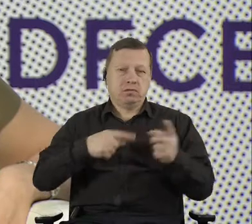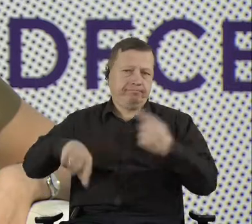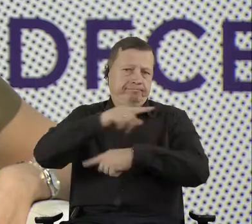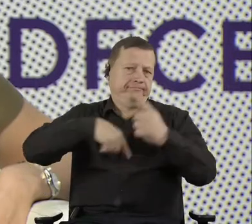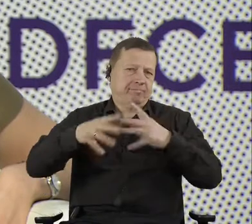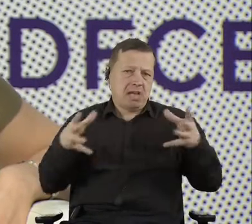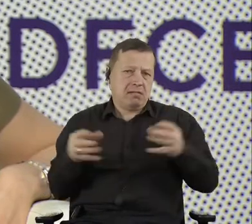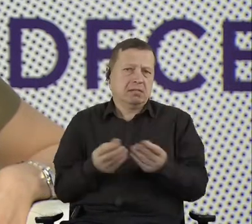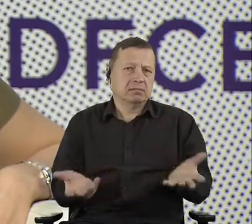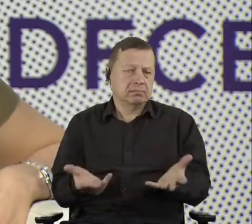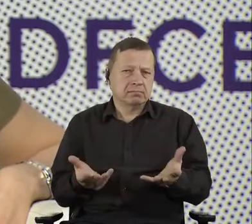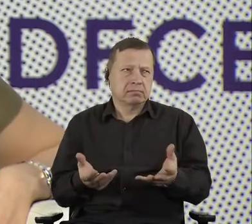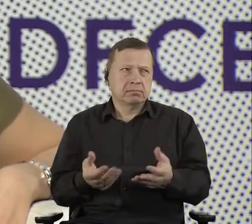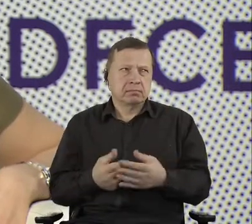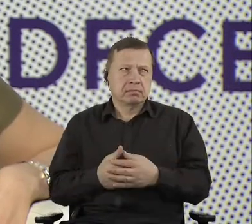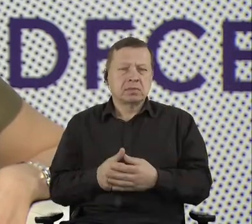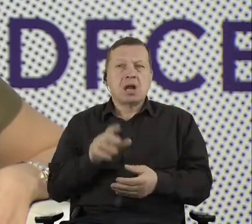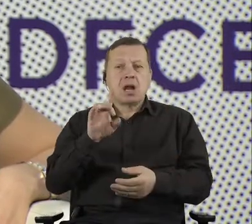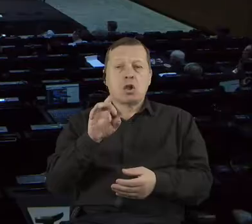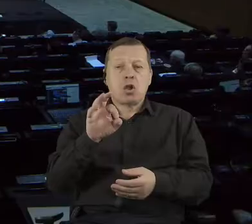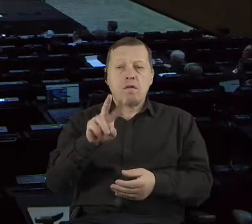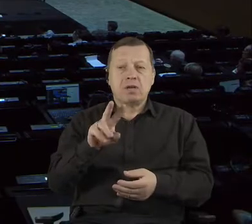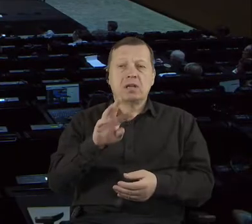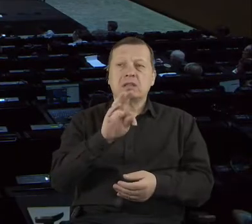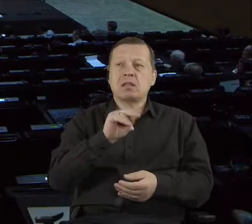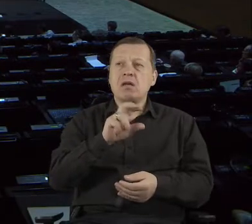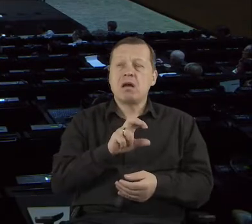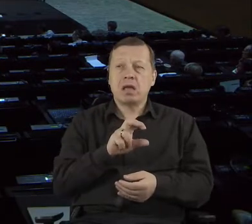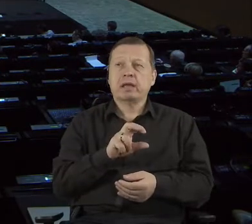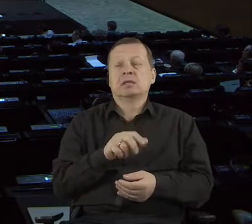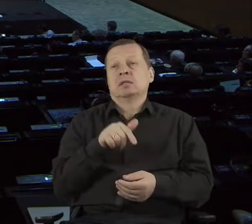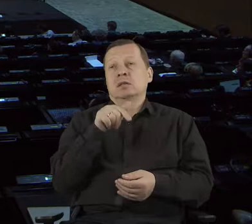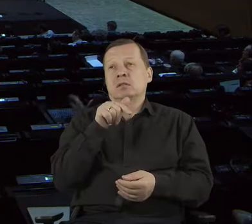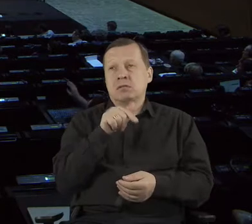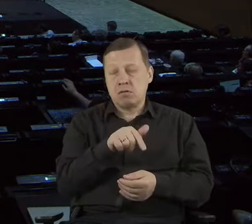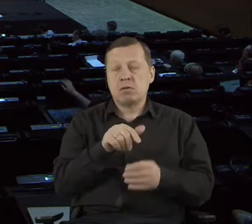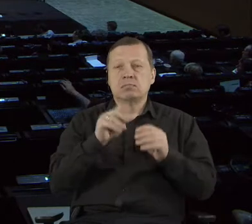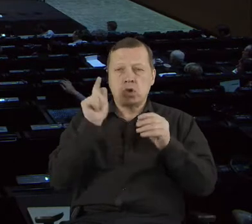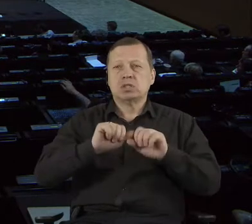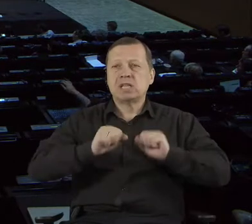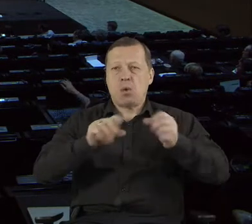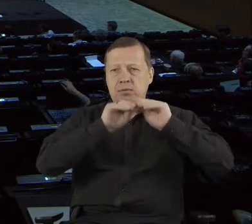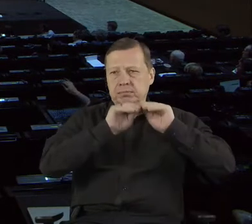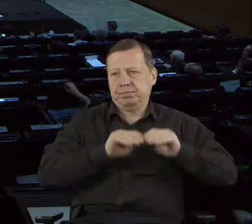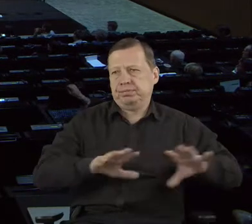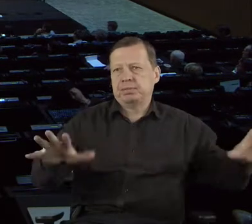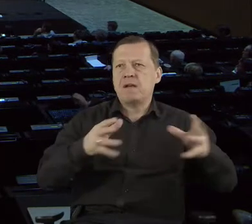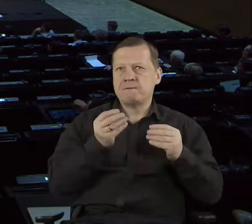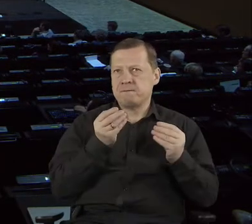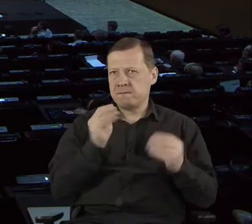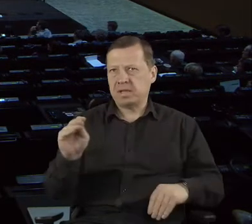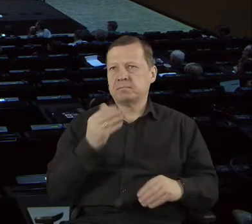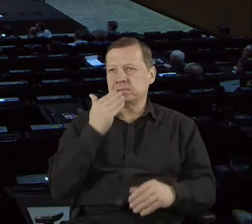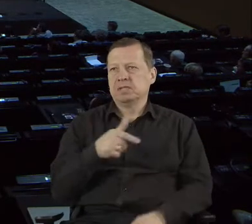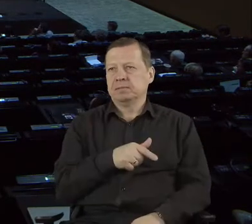of, uh, era as well. Thank you. Thank you very much. Yusina Orłowska, if I may, uh,